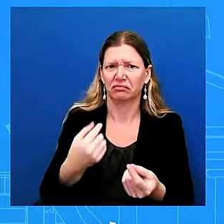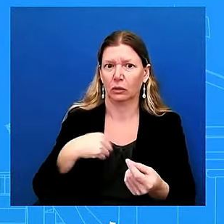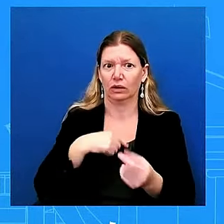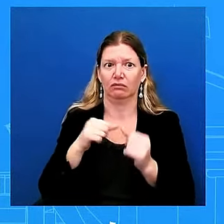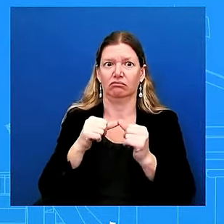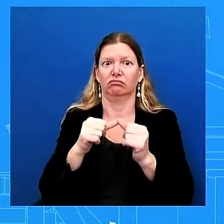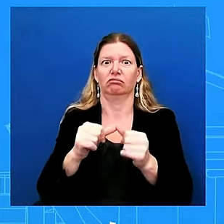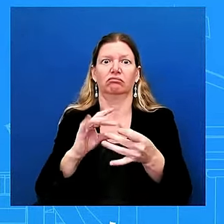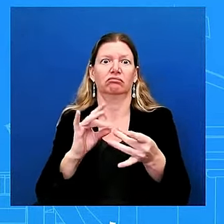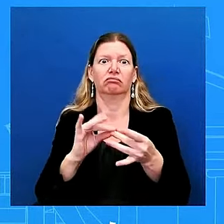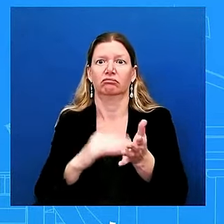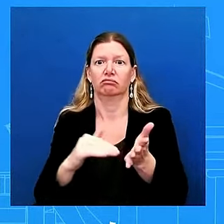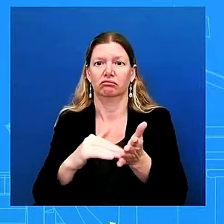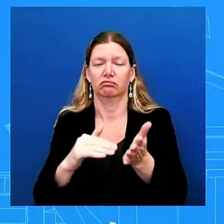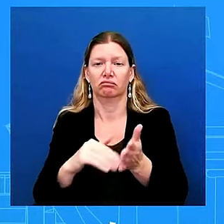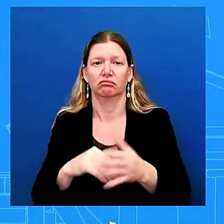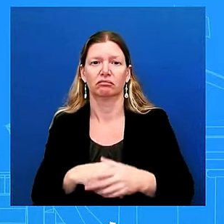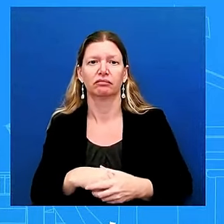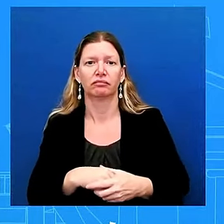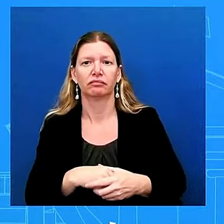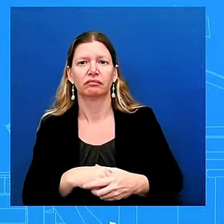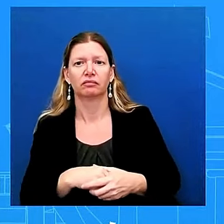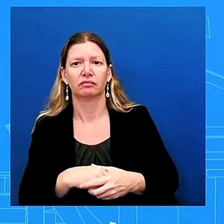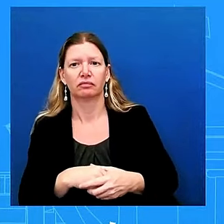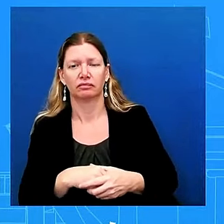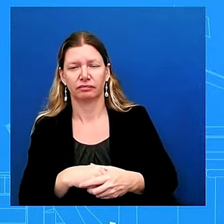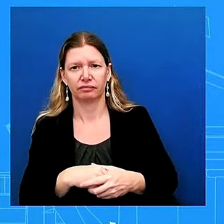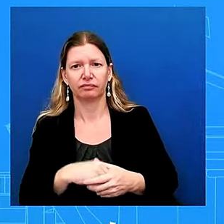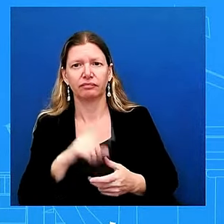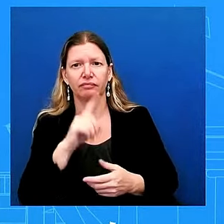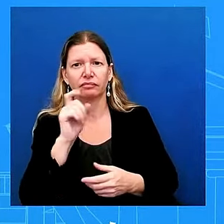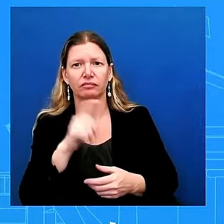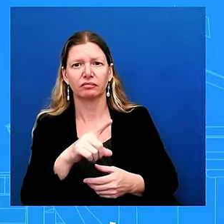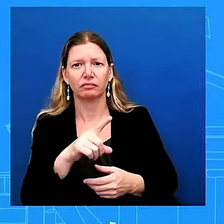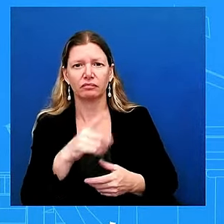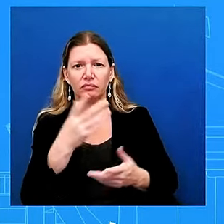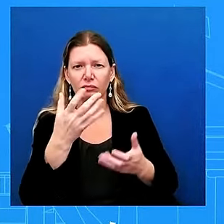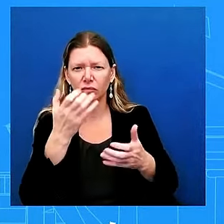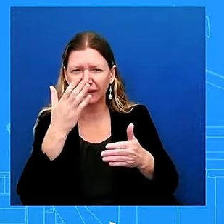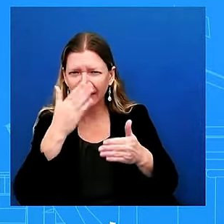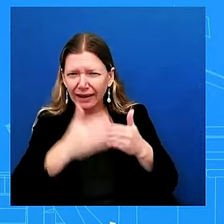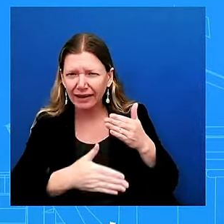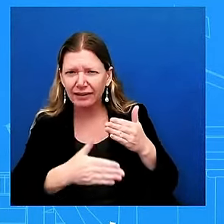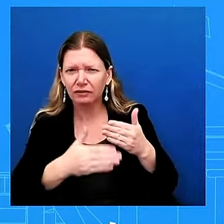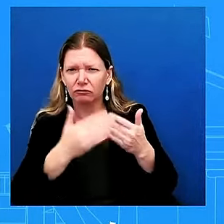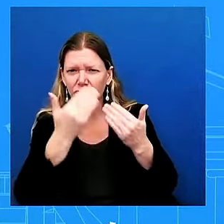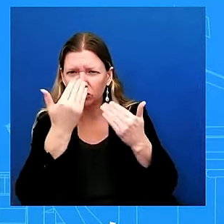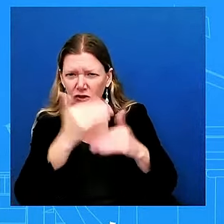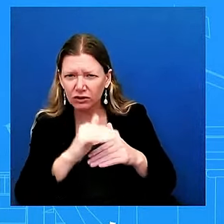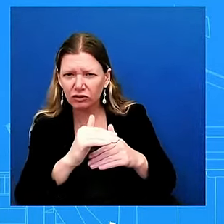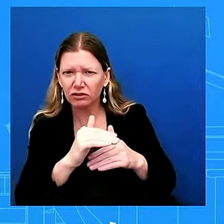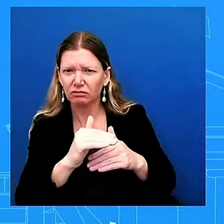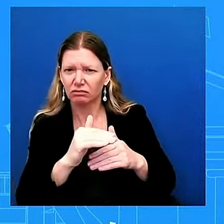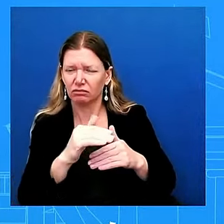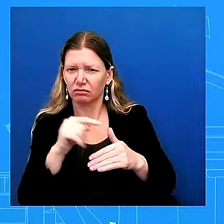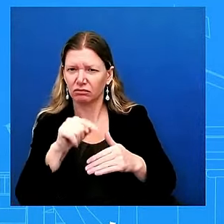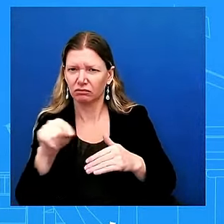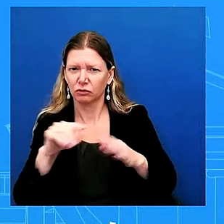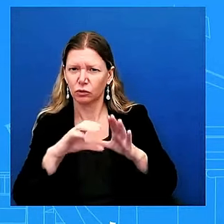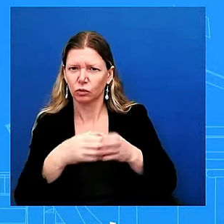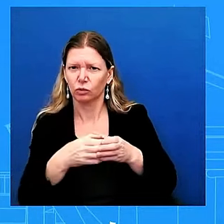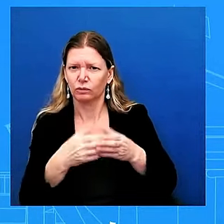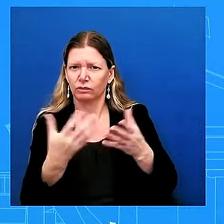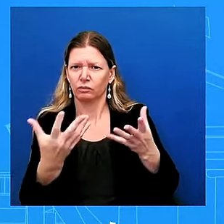um uh the immigration advocacy organizations have come out to hear justice said this was death 5 000 cuts for migrants